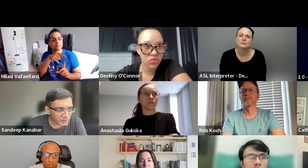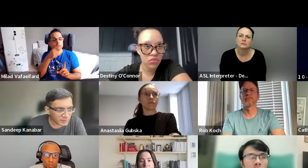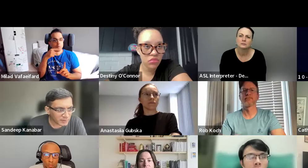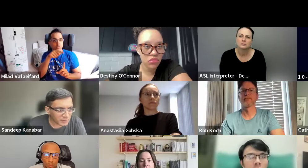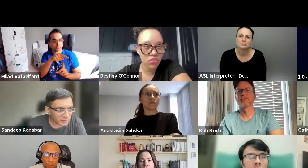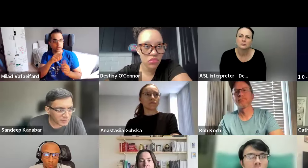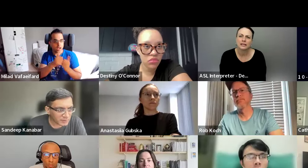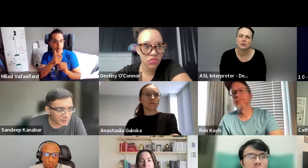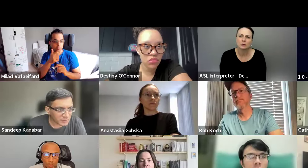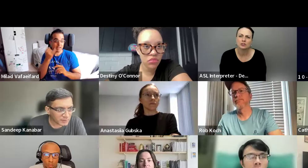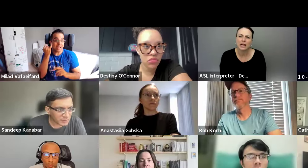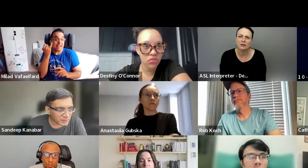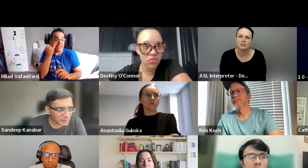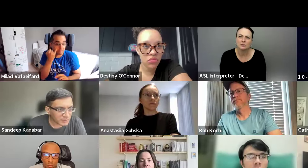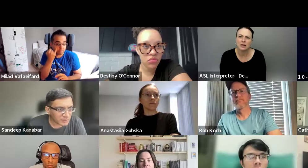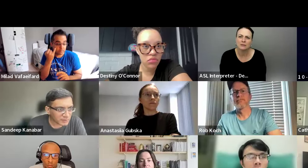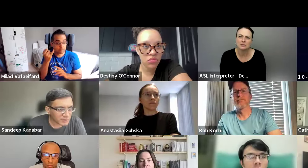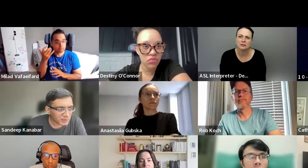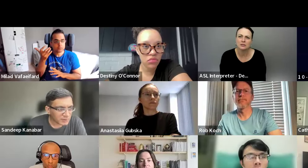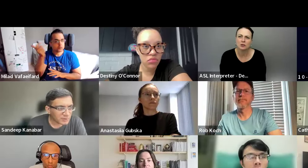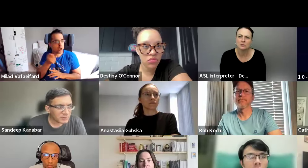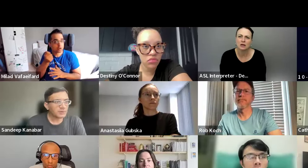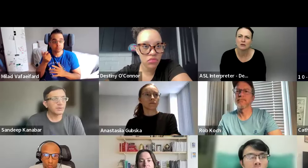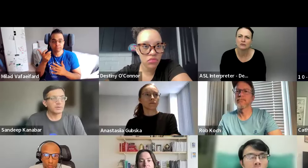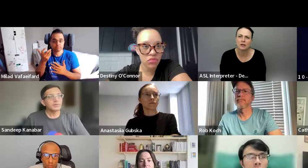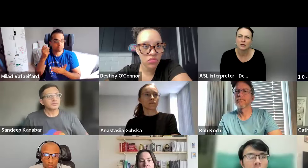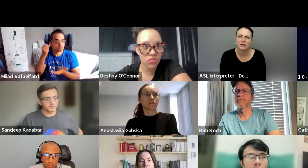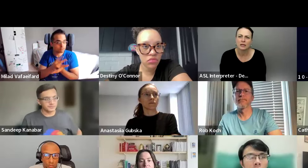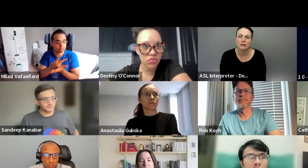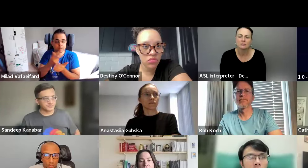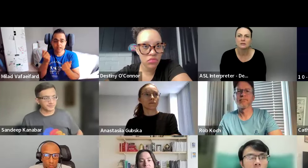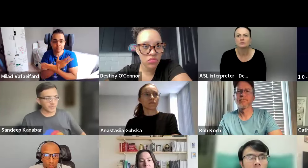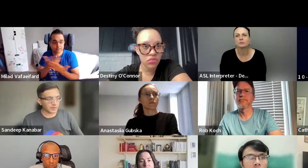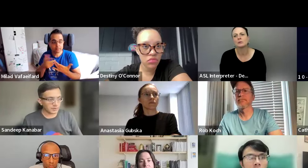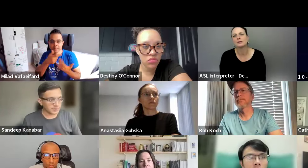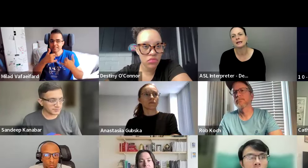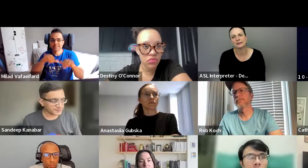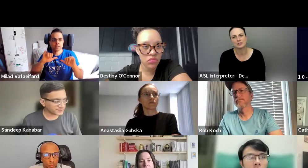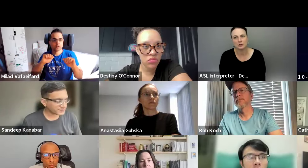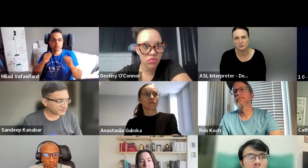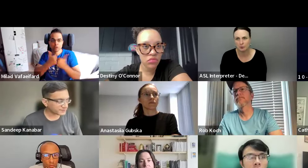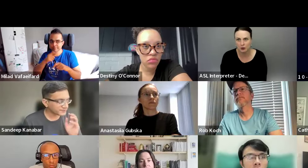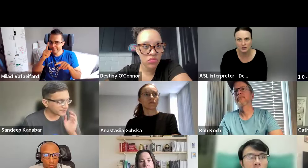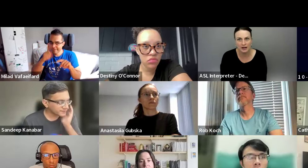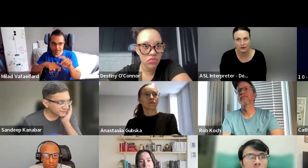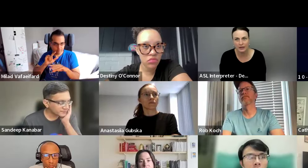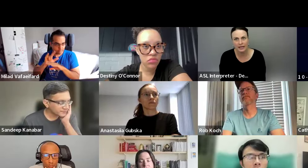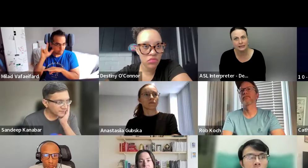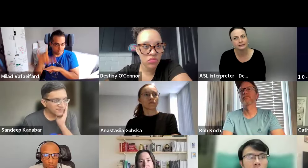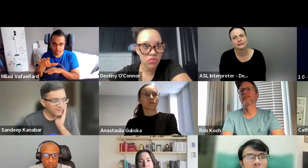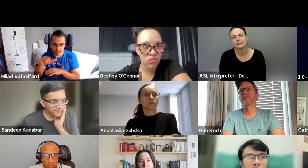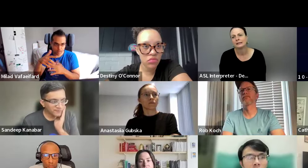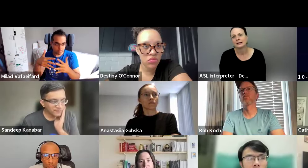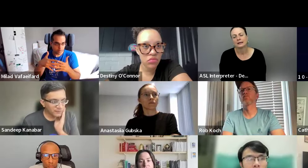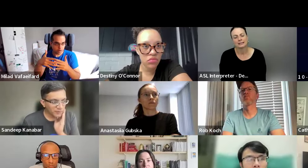it's a real challenge sometimes in terms of getting scholarships approved and everything.